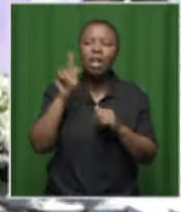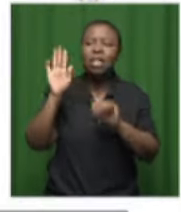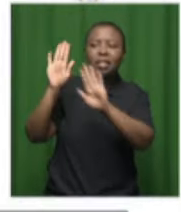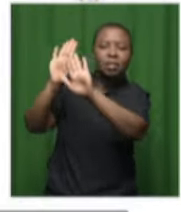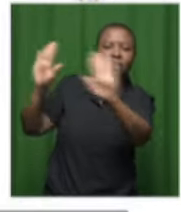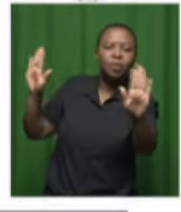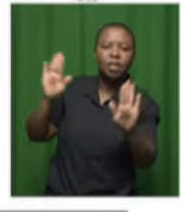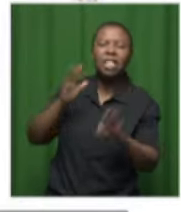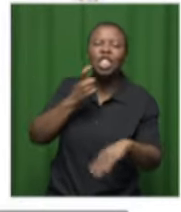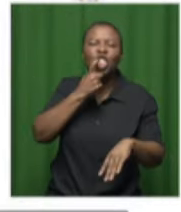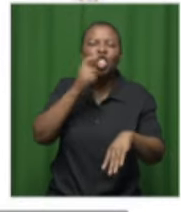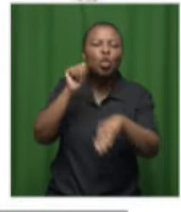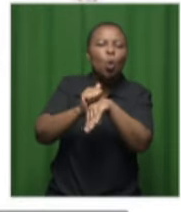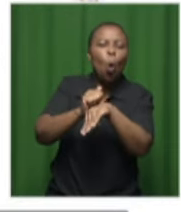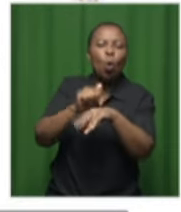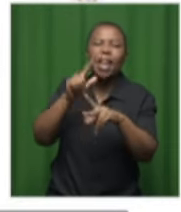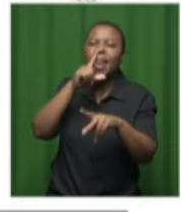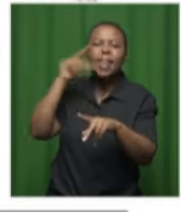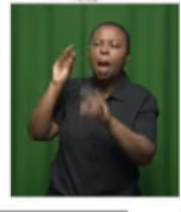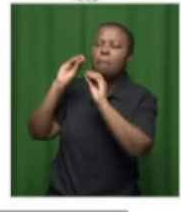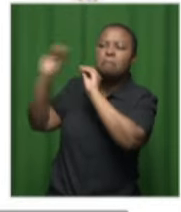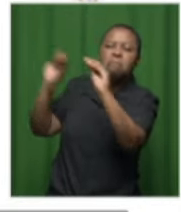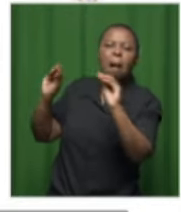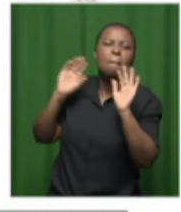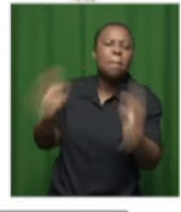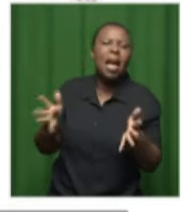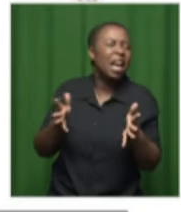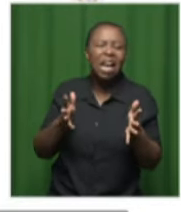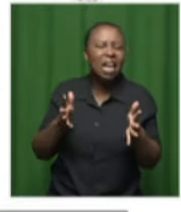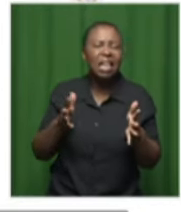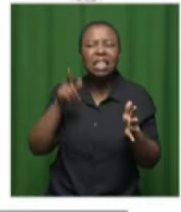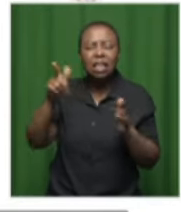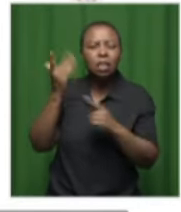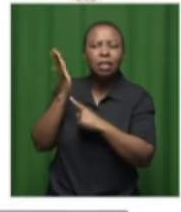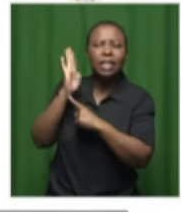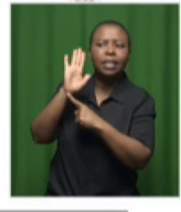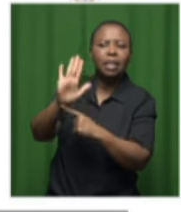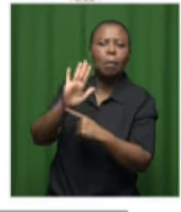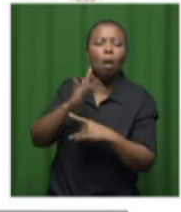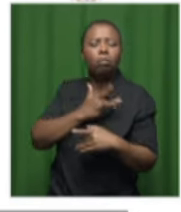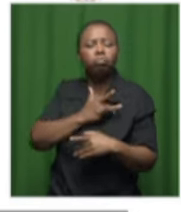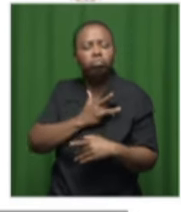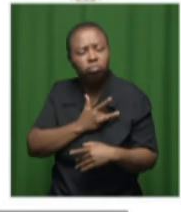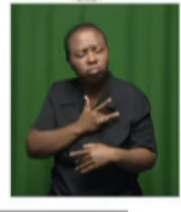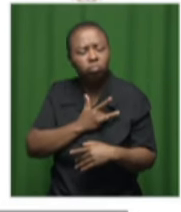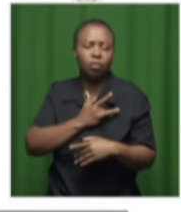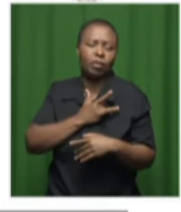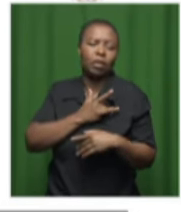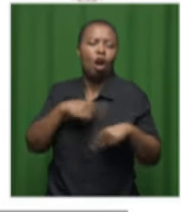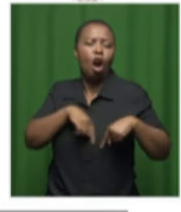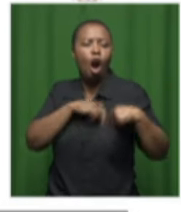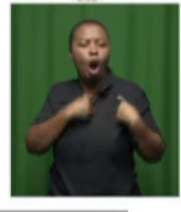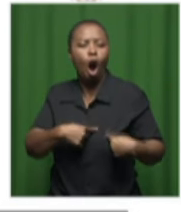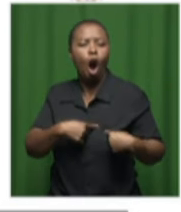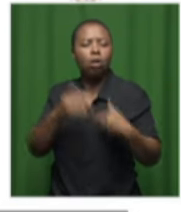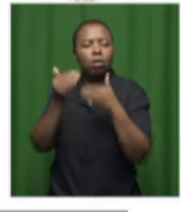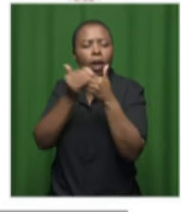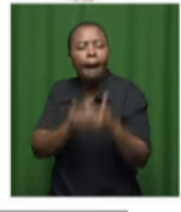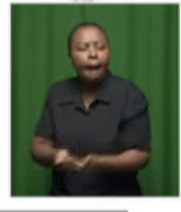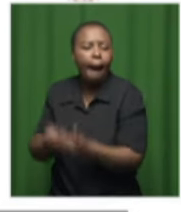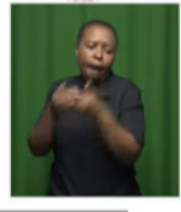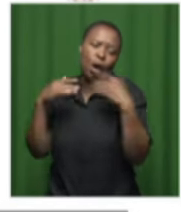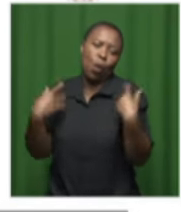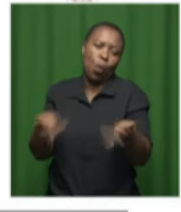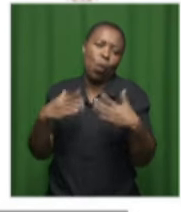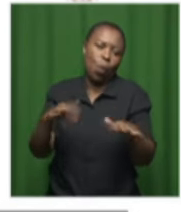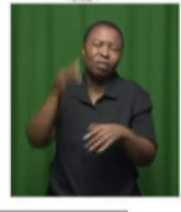It is a symbol of the lives that touched us, the hands that healed, and the hearts that cared. It is a reminder of the